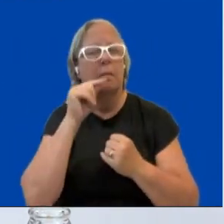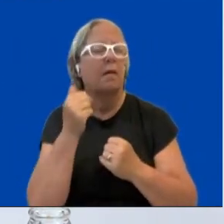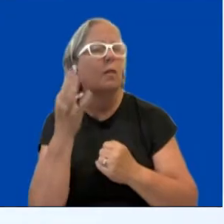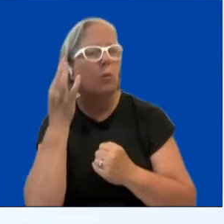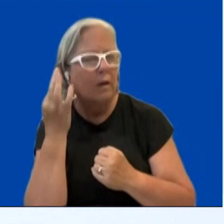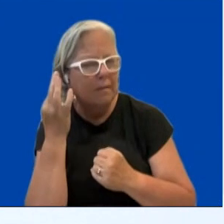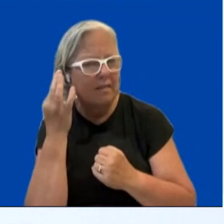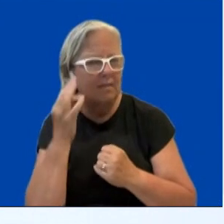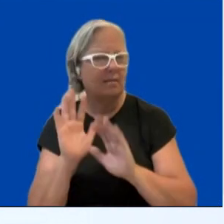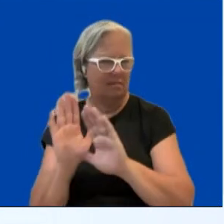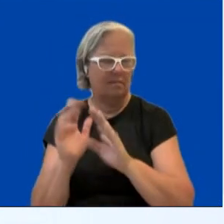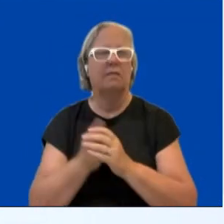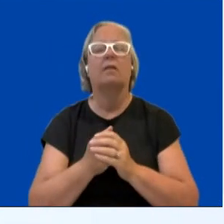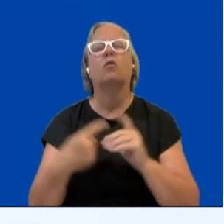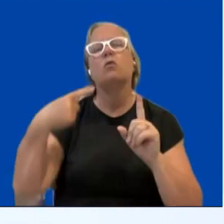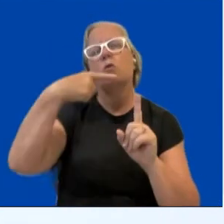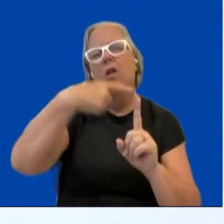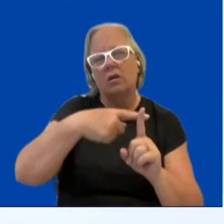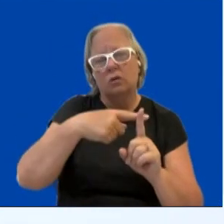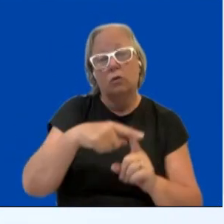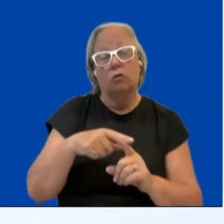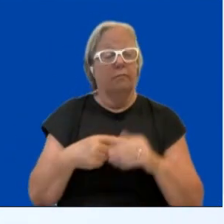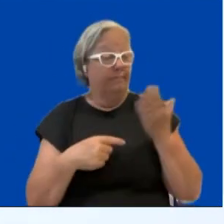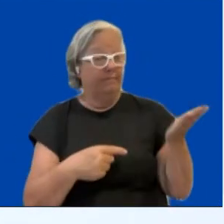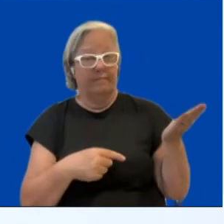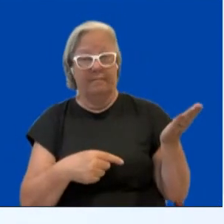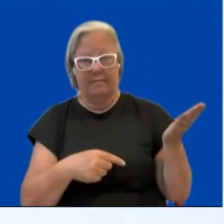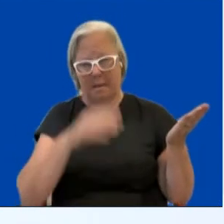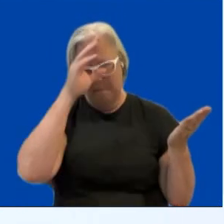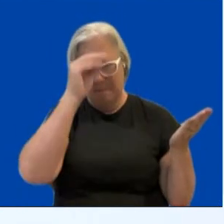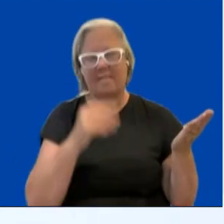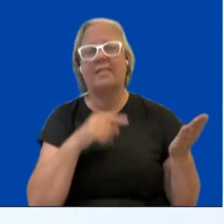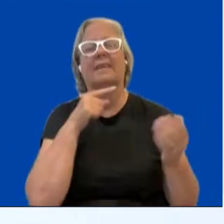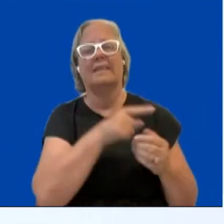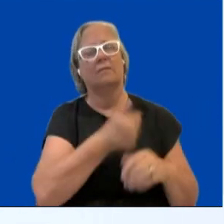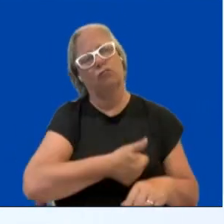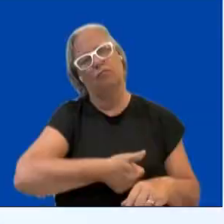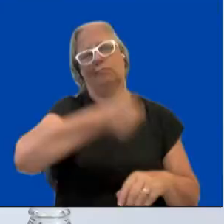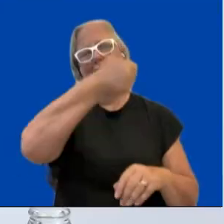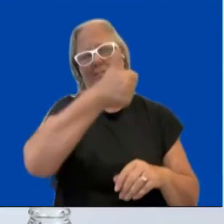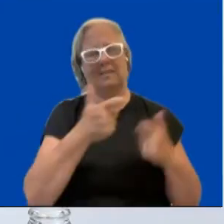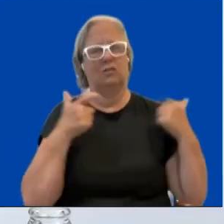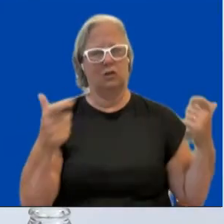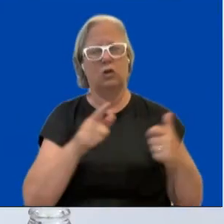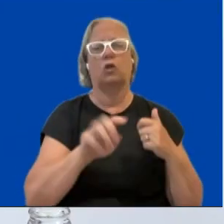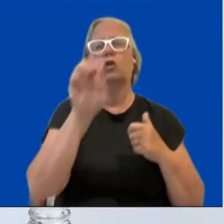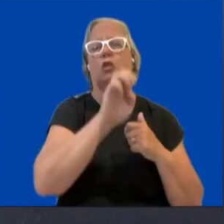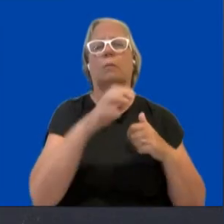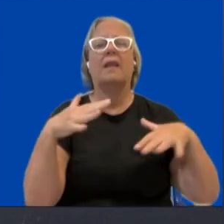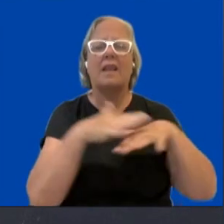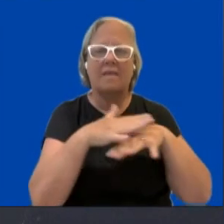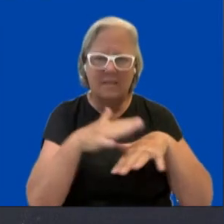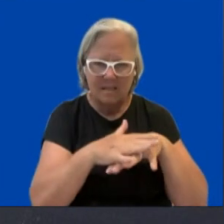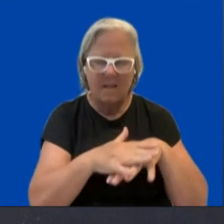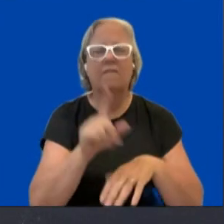Lerner Smouter, he is the director general of the European Network Against Racism. Welcome both. you. Hello.